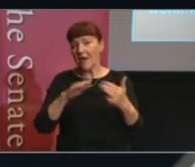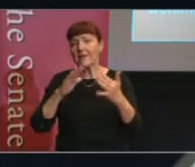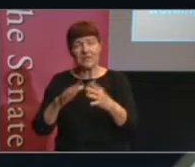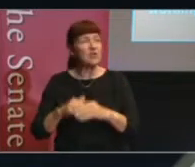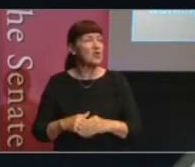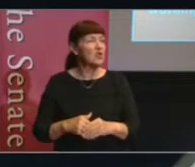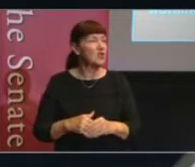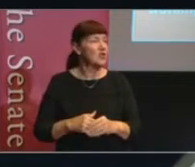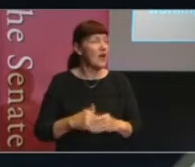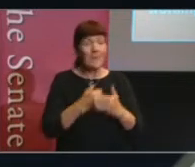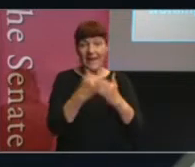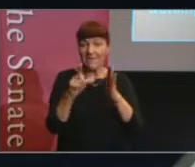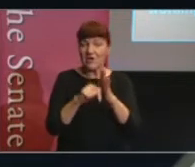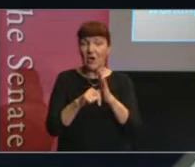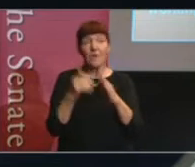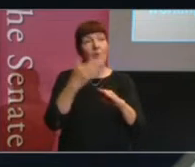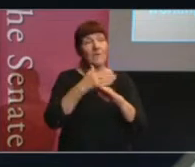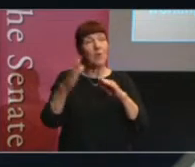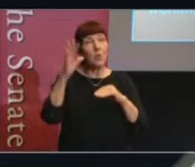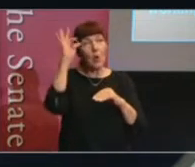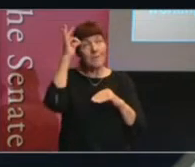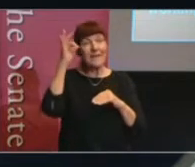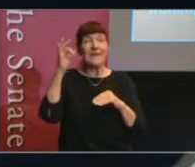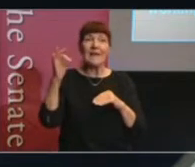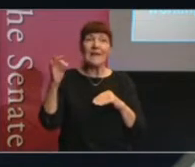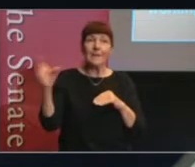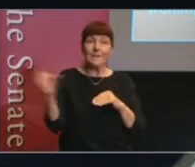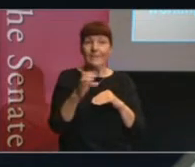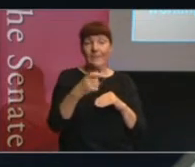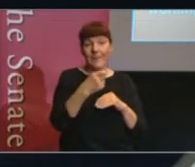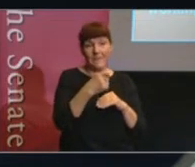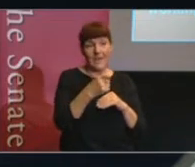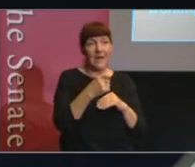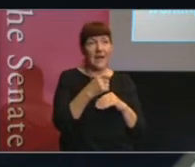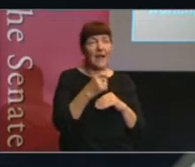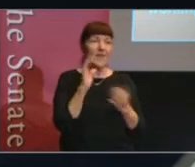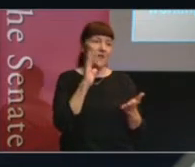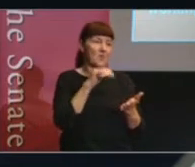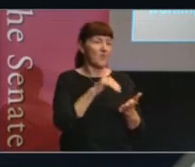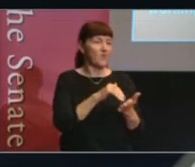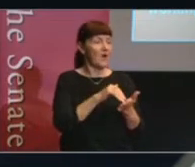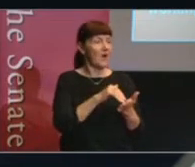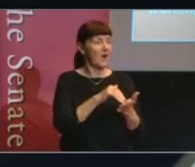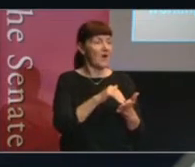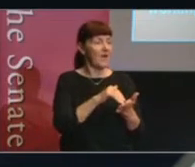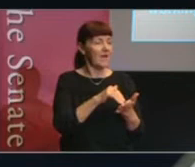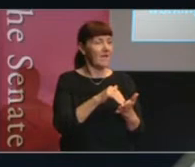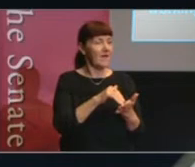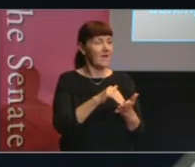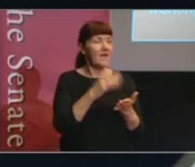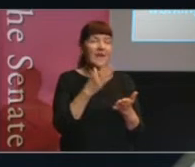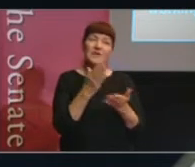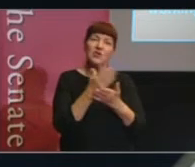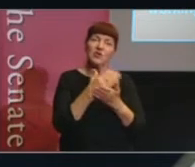But each time you get a new committee member that comes in with this goal of trying to give effect to those shared values of